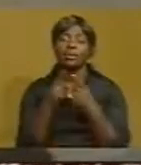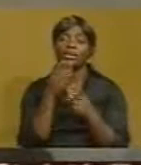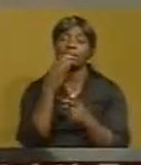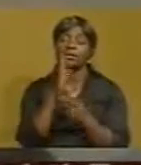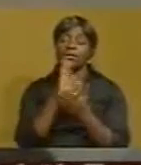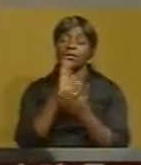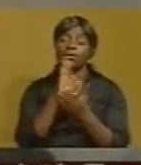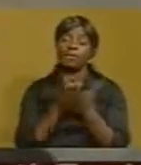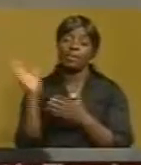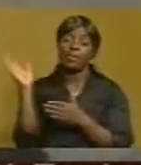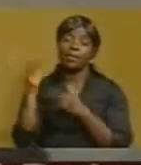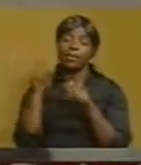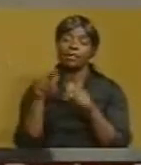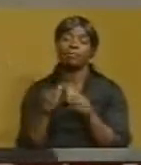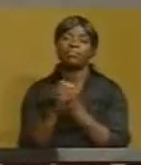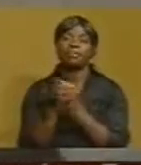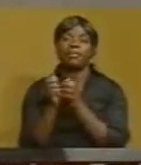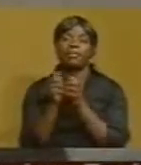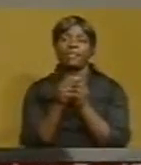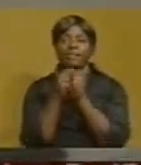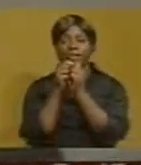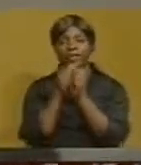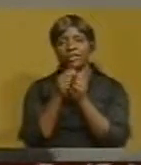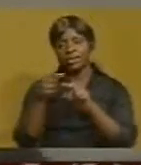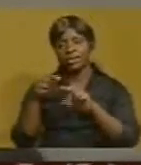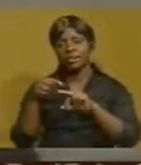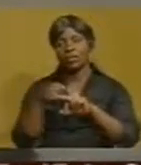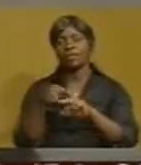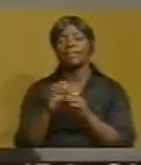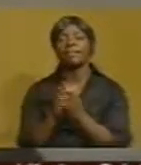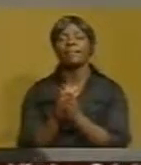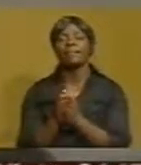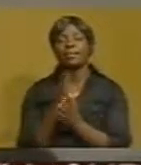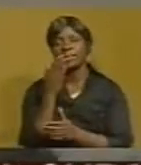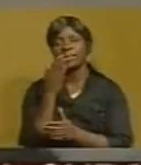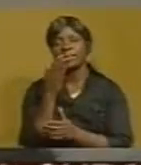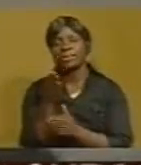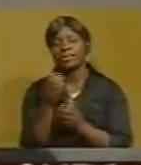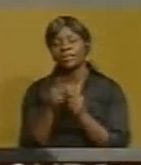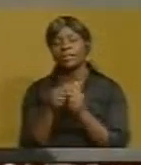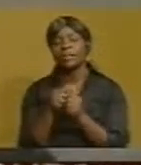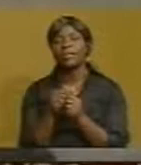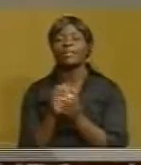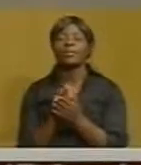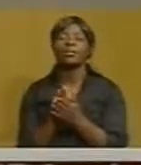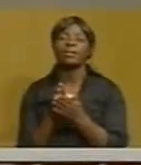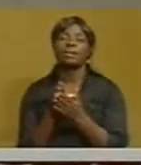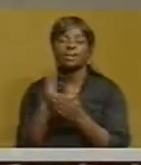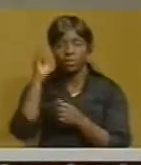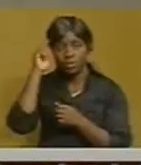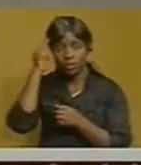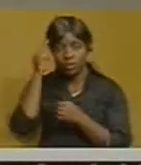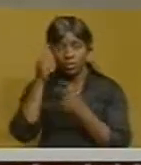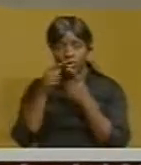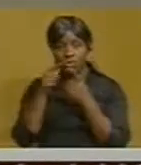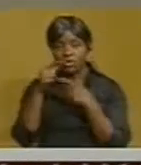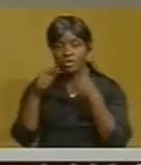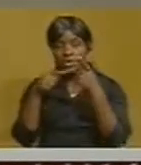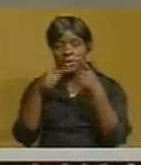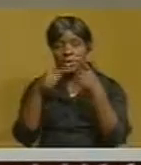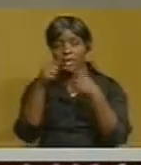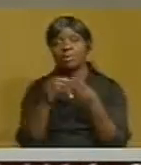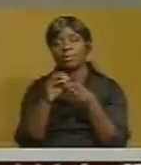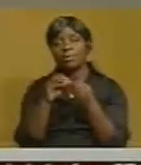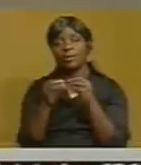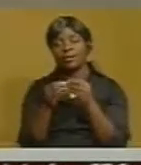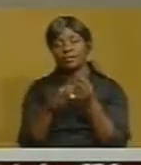together with the First Lady is further confirmation of your continuing support support for the private sector which